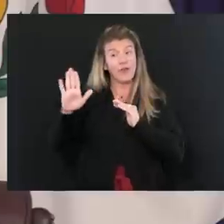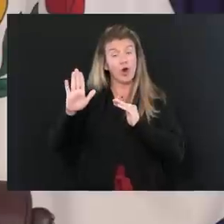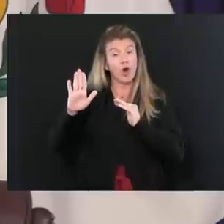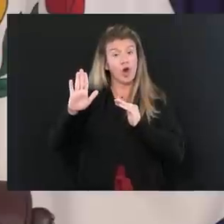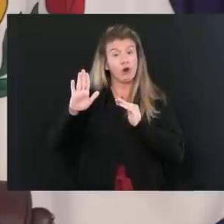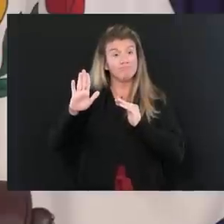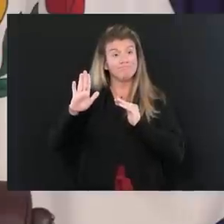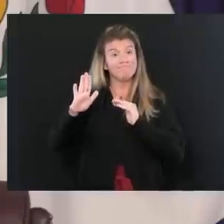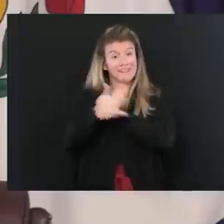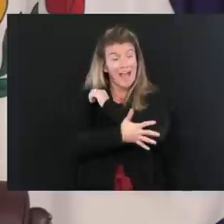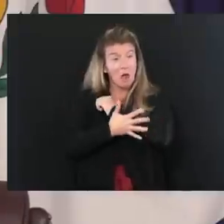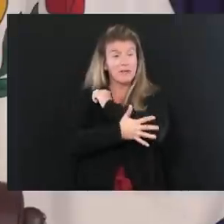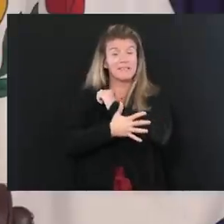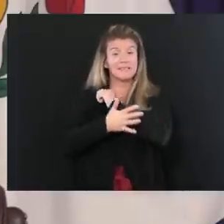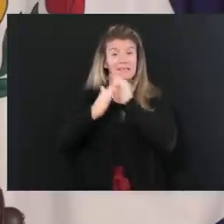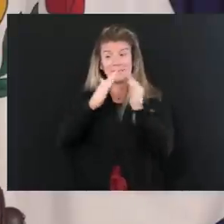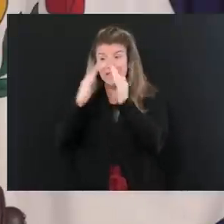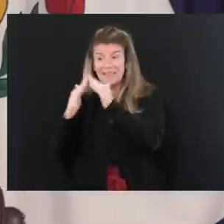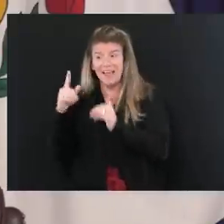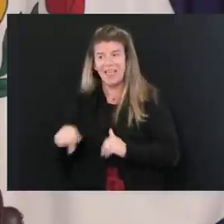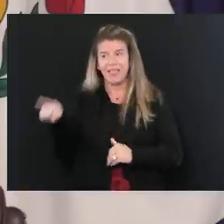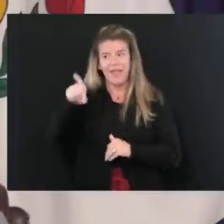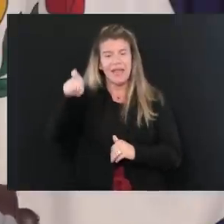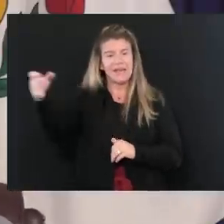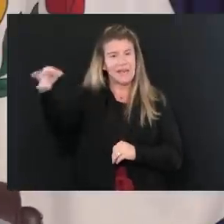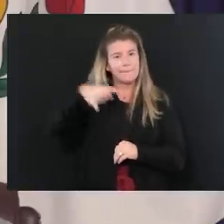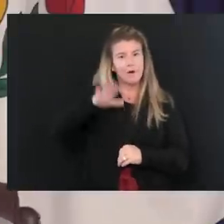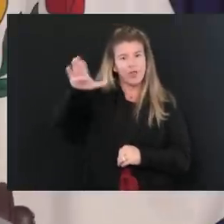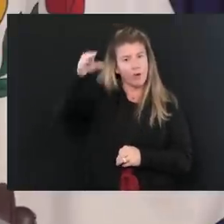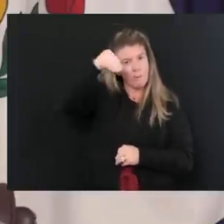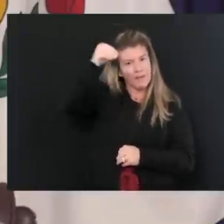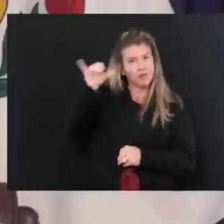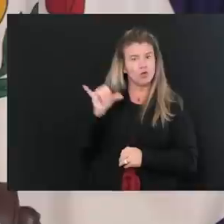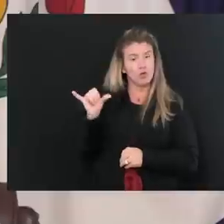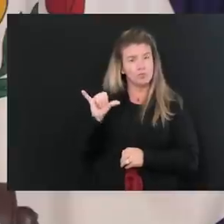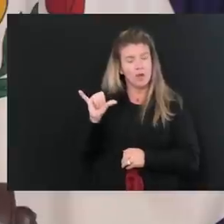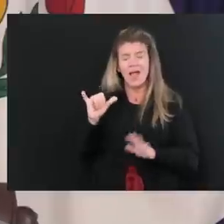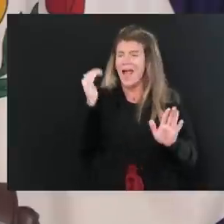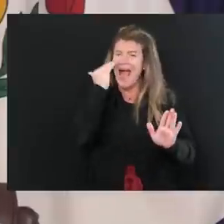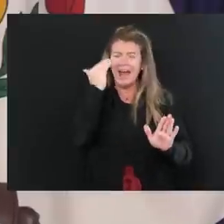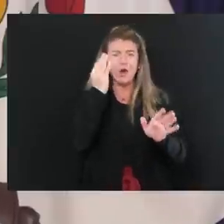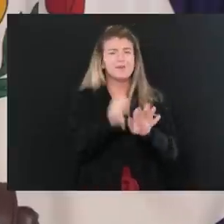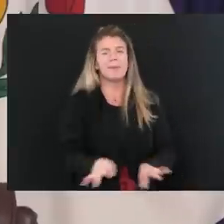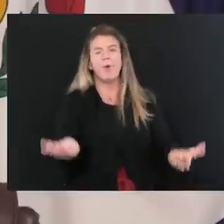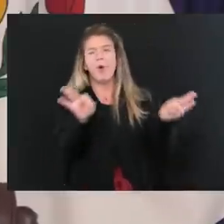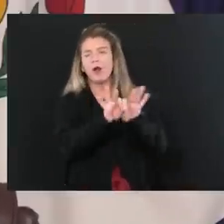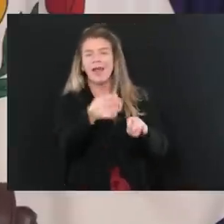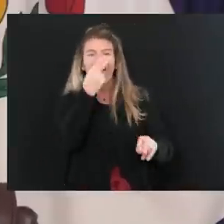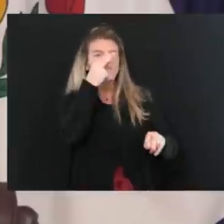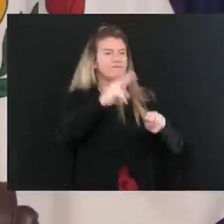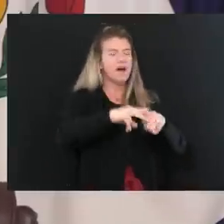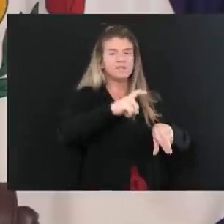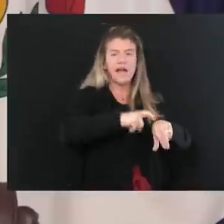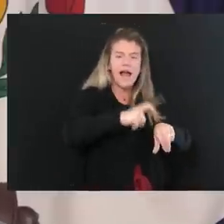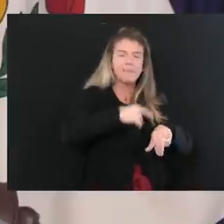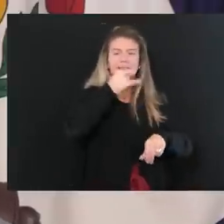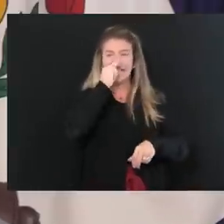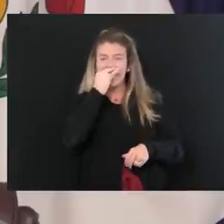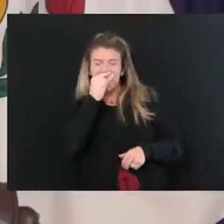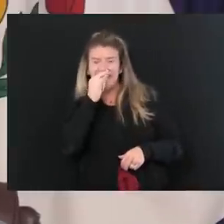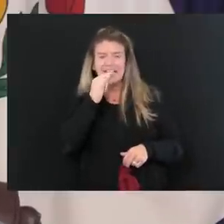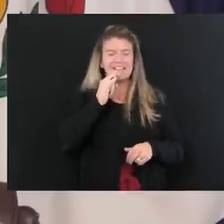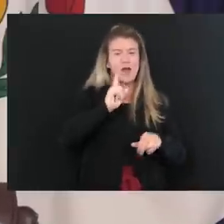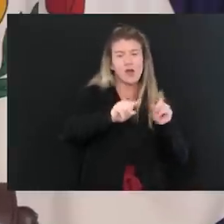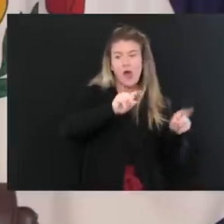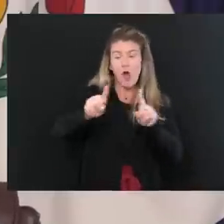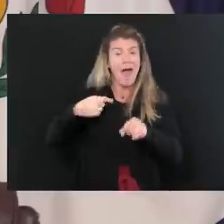counties should really be weighing in as to, as to what we ought to do. And I know it's important. I know it's a real fun time and everything, especially for our kids. And I